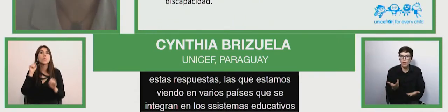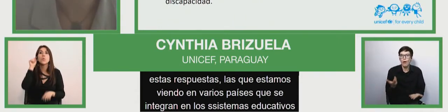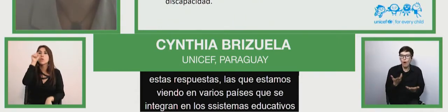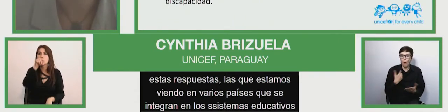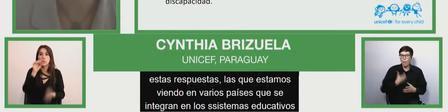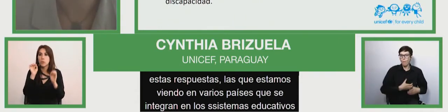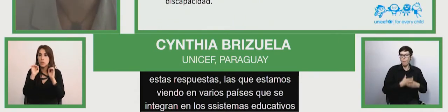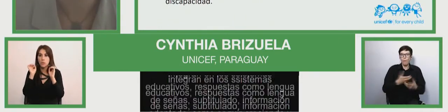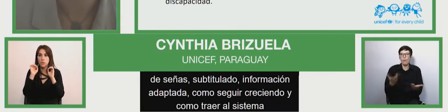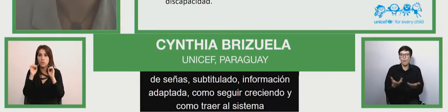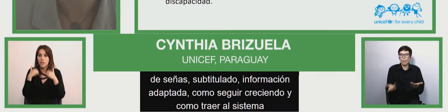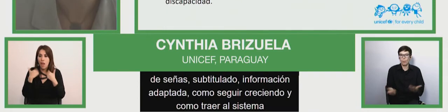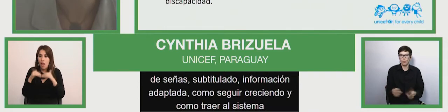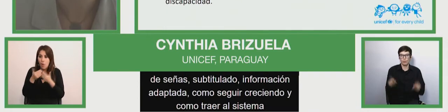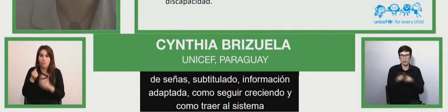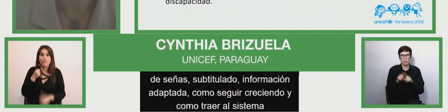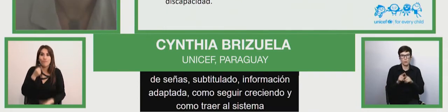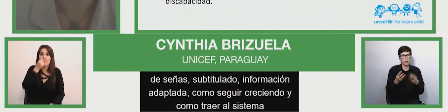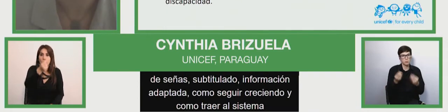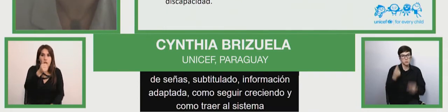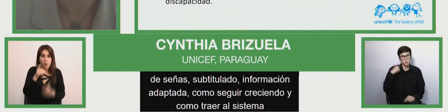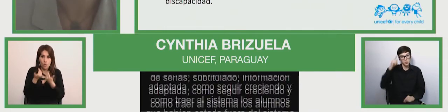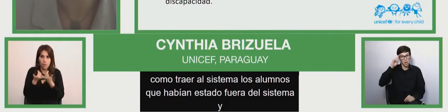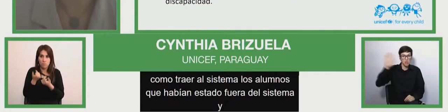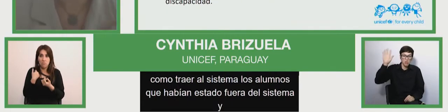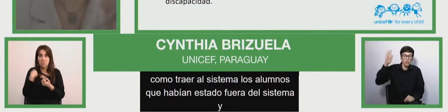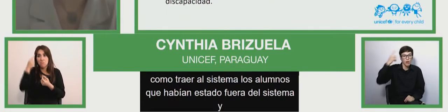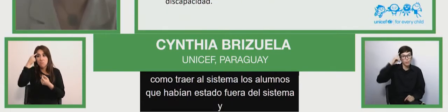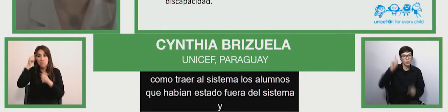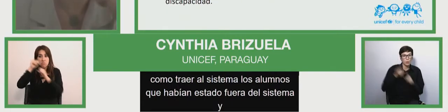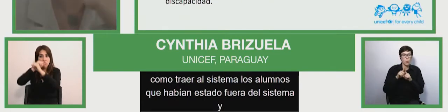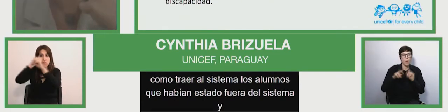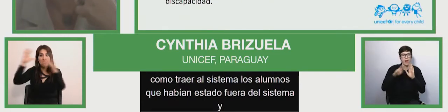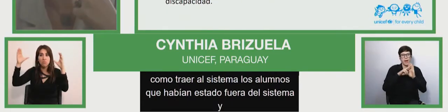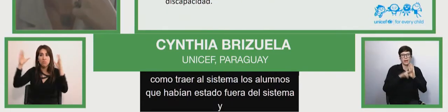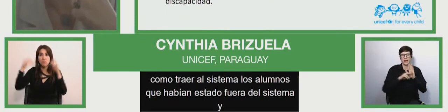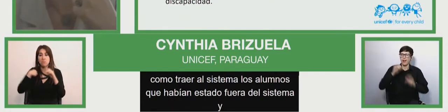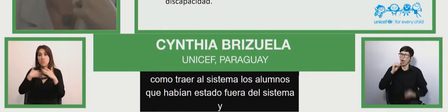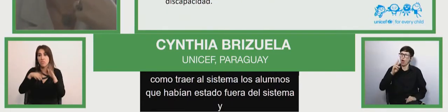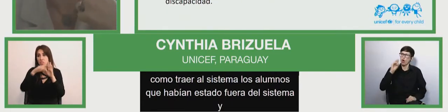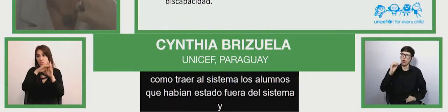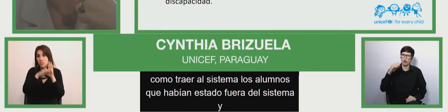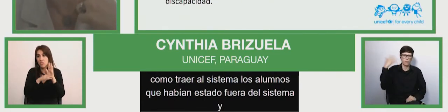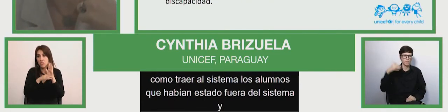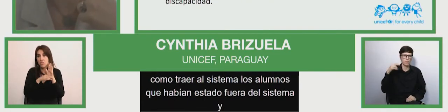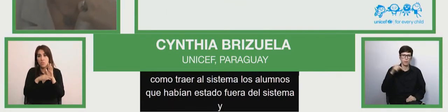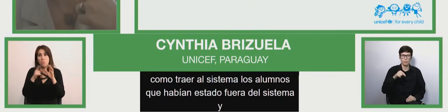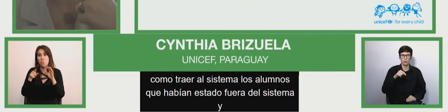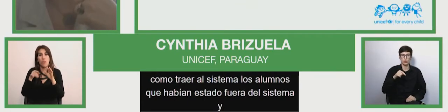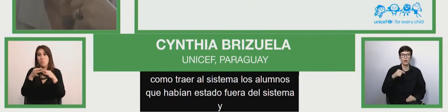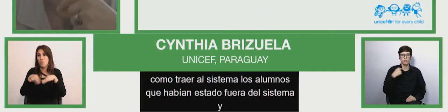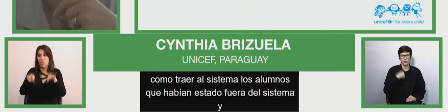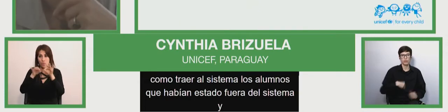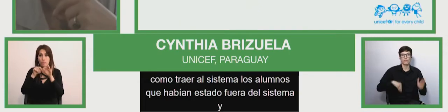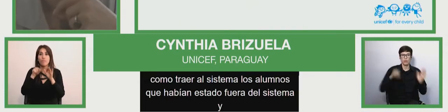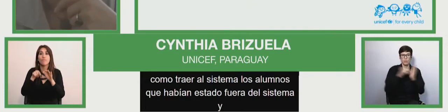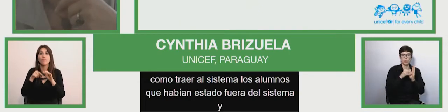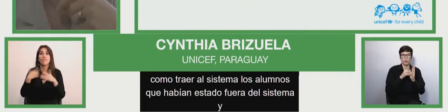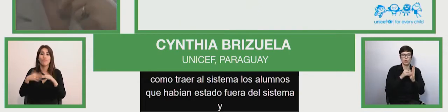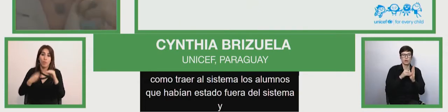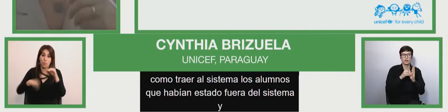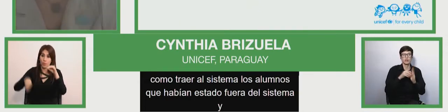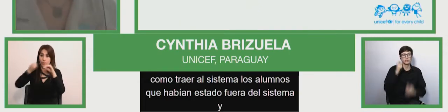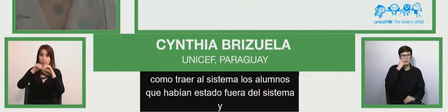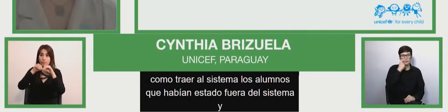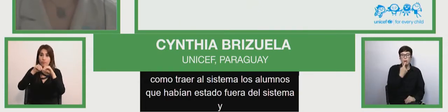expectations but the rule the golden rule that i would please is to ask to